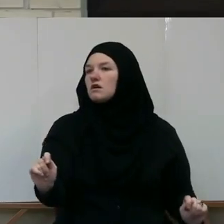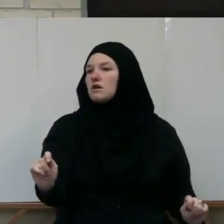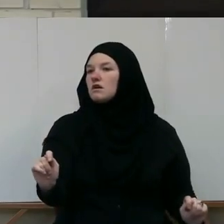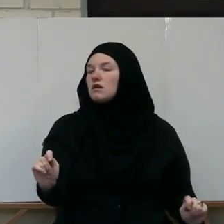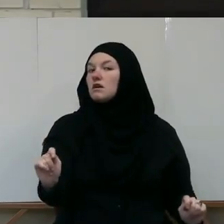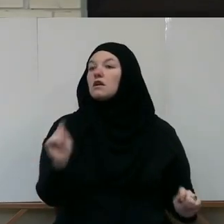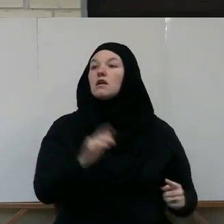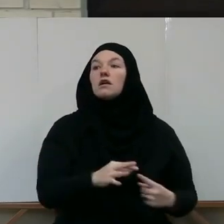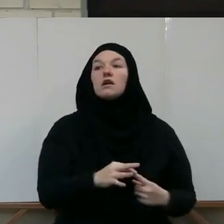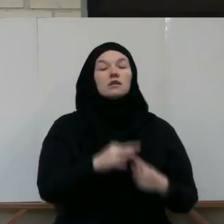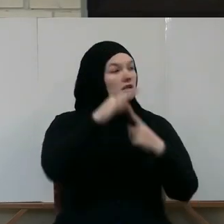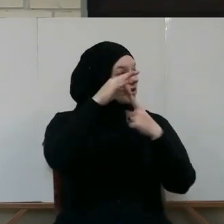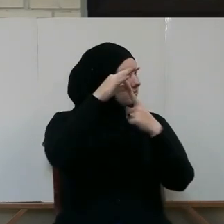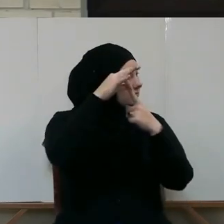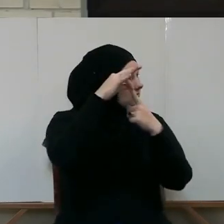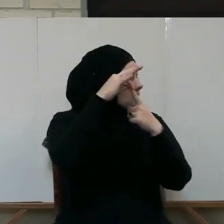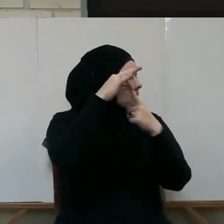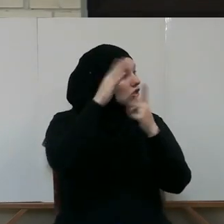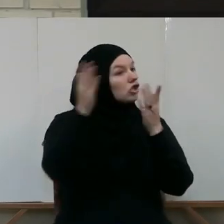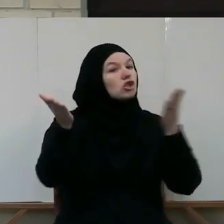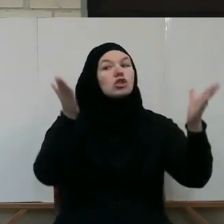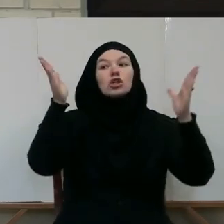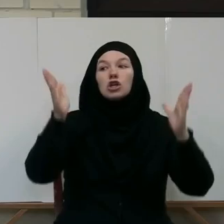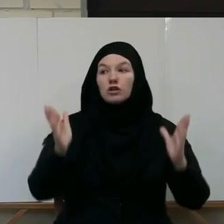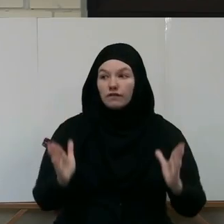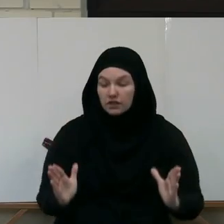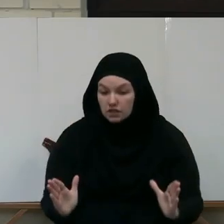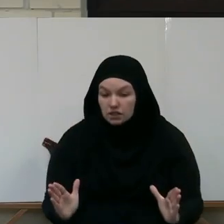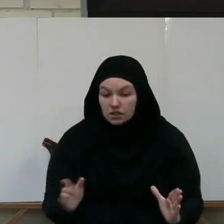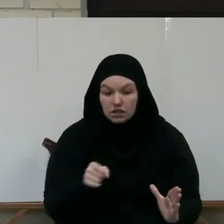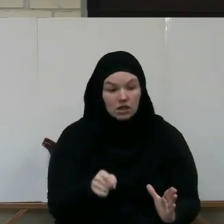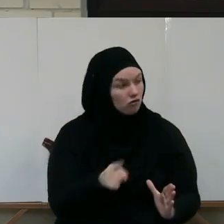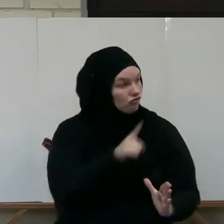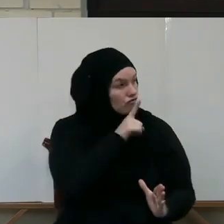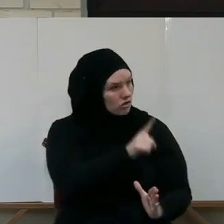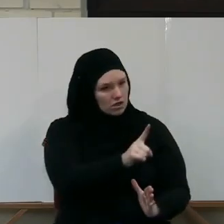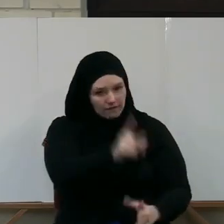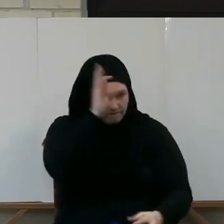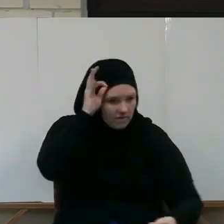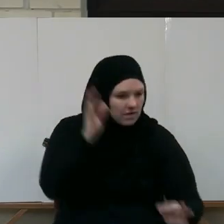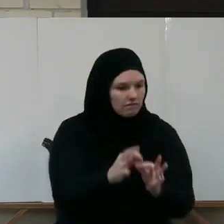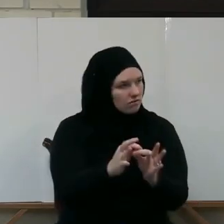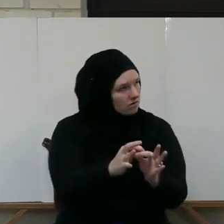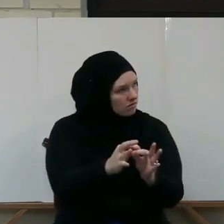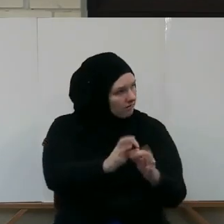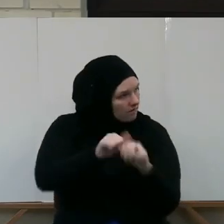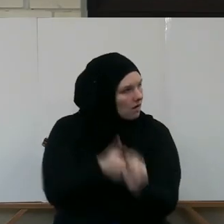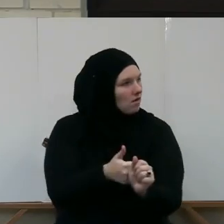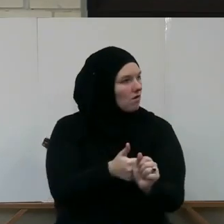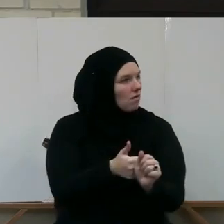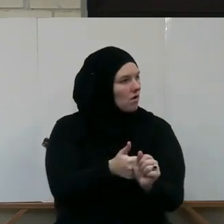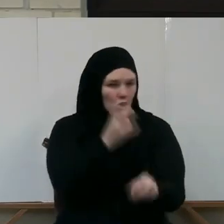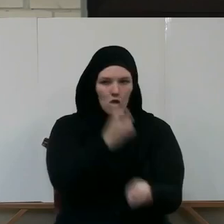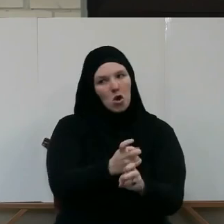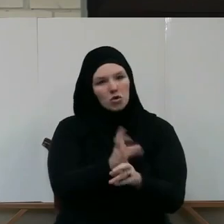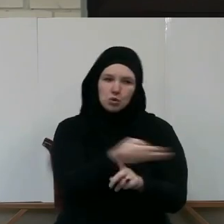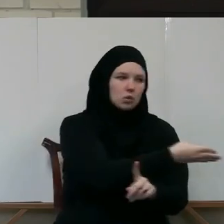Except those servants of yours who are righteous and pious. So even the shaitan, when he